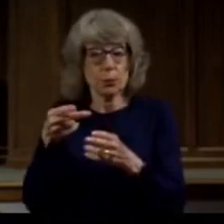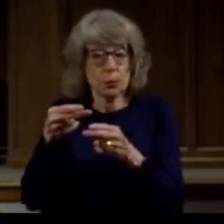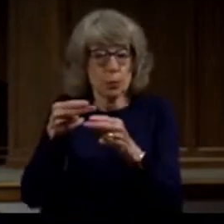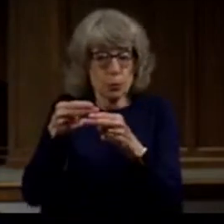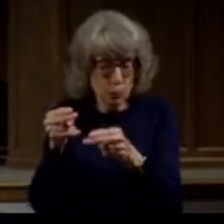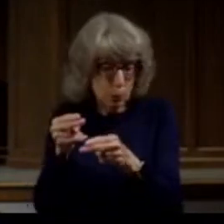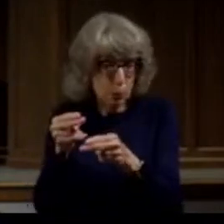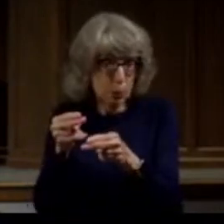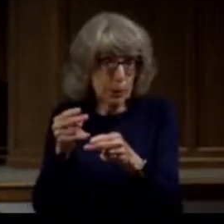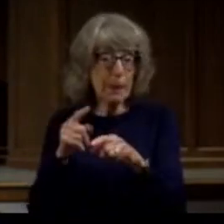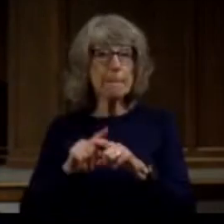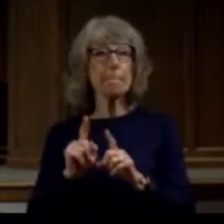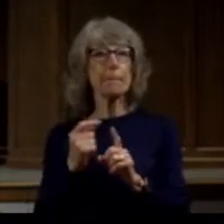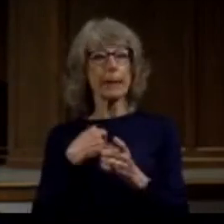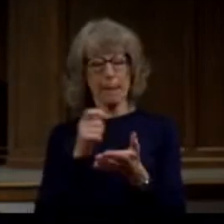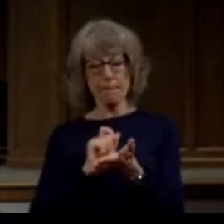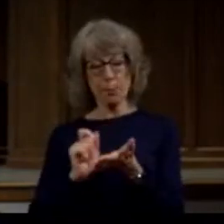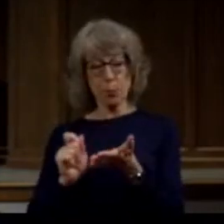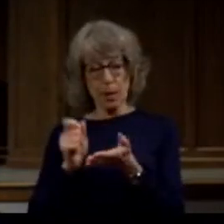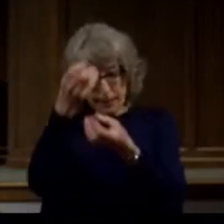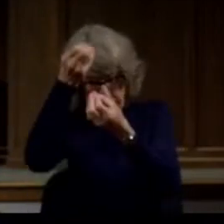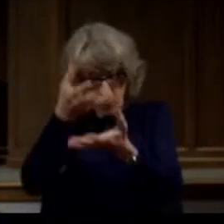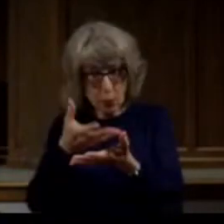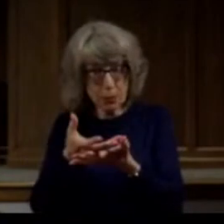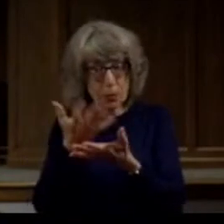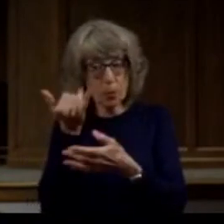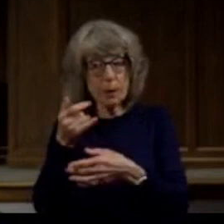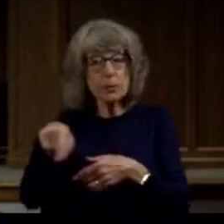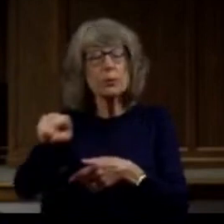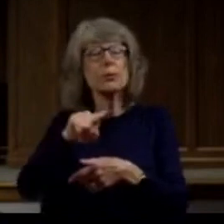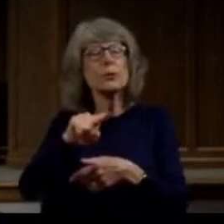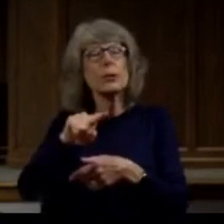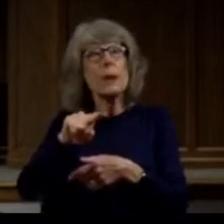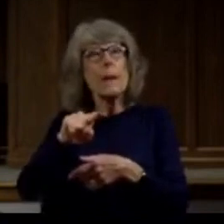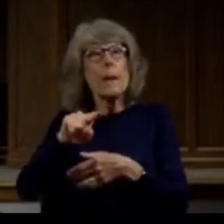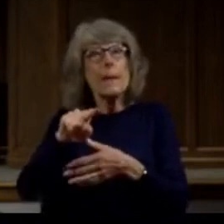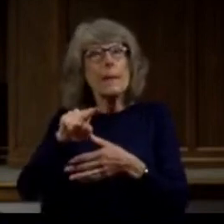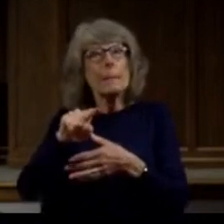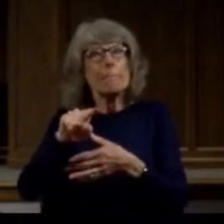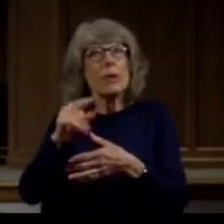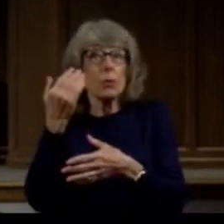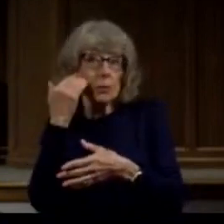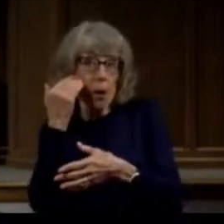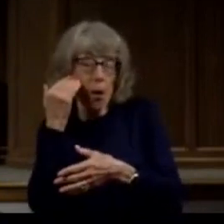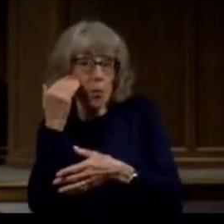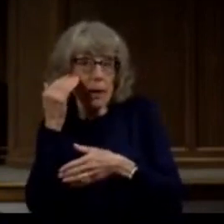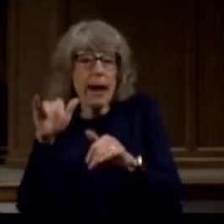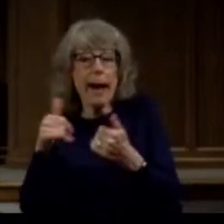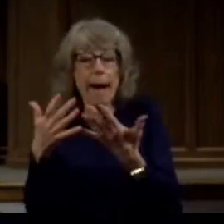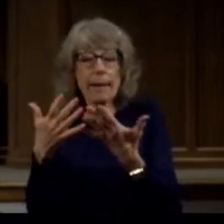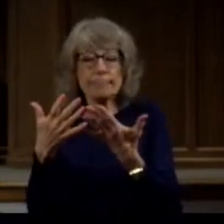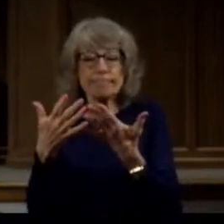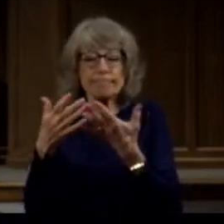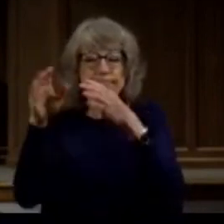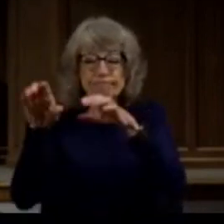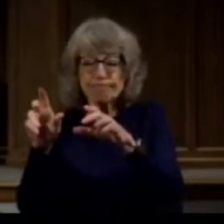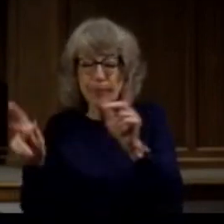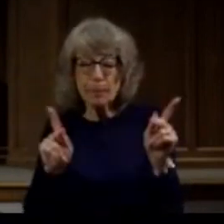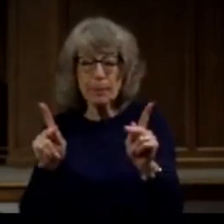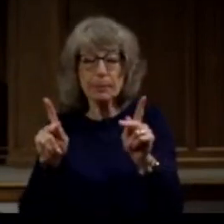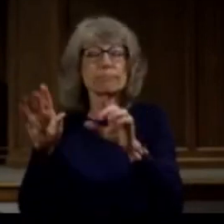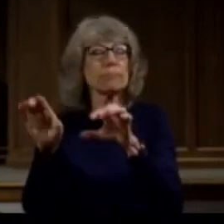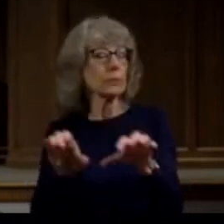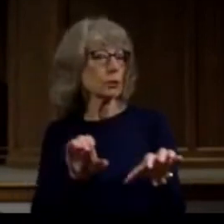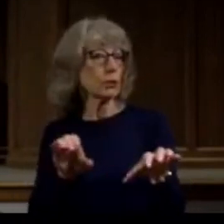I am writing you these instructions so that if I am delayed, you will know how people ought to conduct